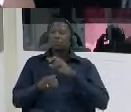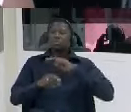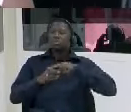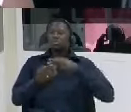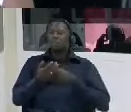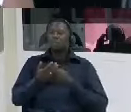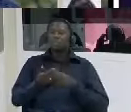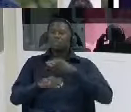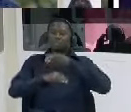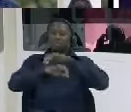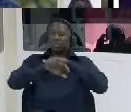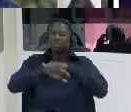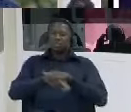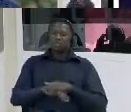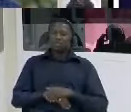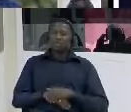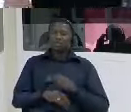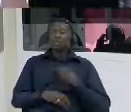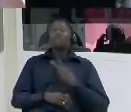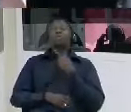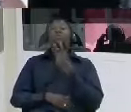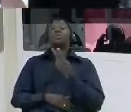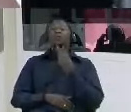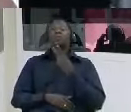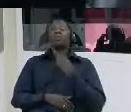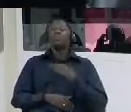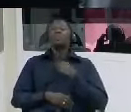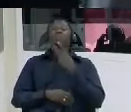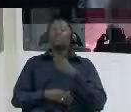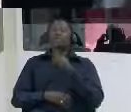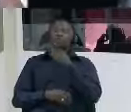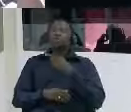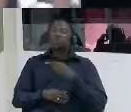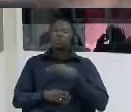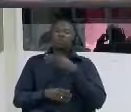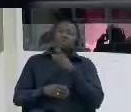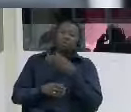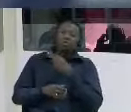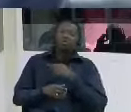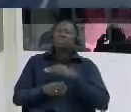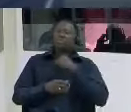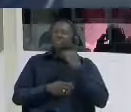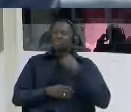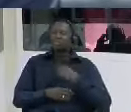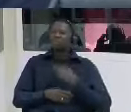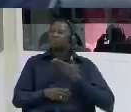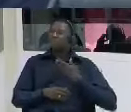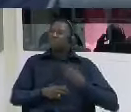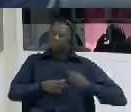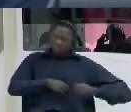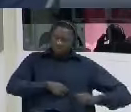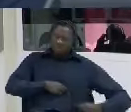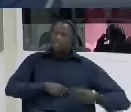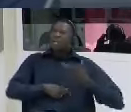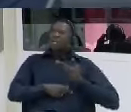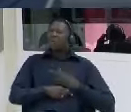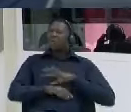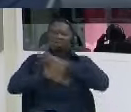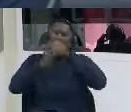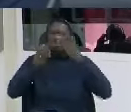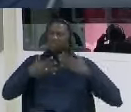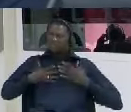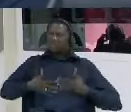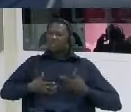top of his boys you are going to kill me you are going to kill me i have just done operation all my body is inserted with